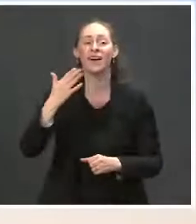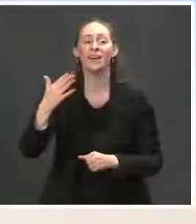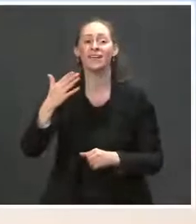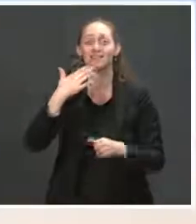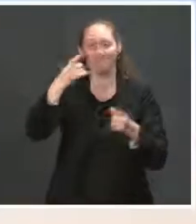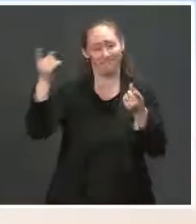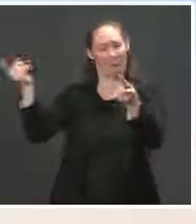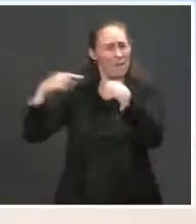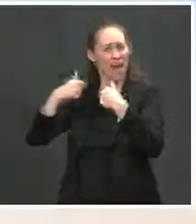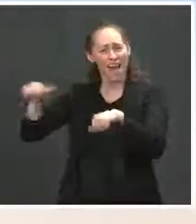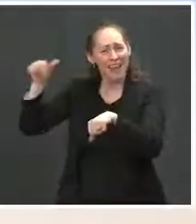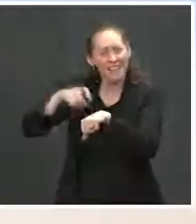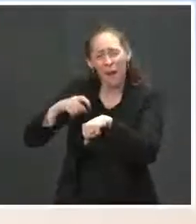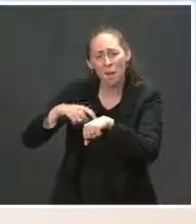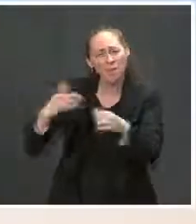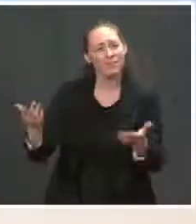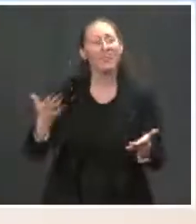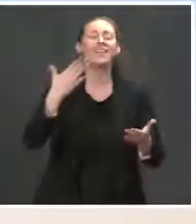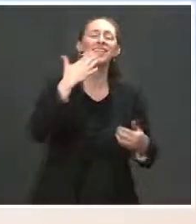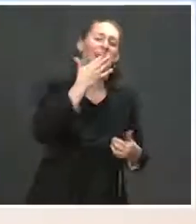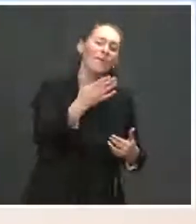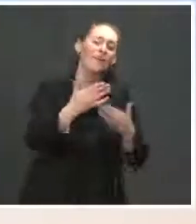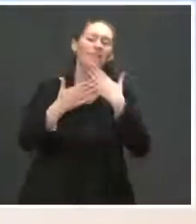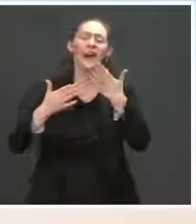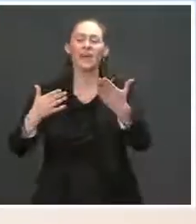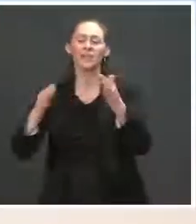you. Thank you. Thank you. Nice to see you all. Ms.